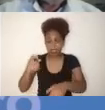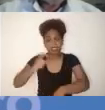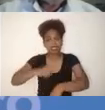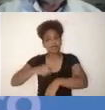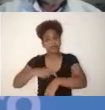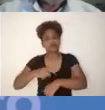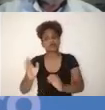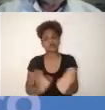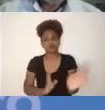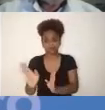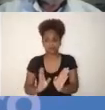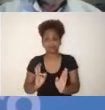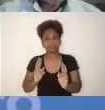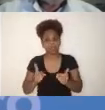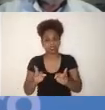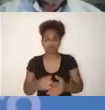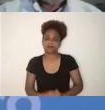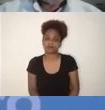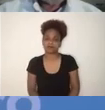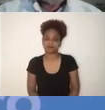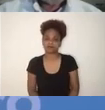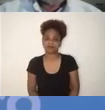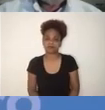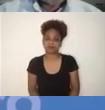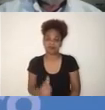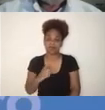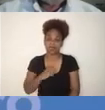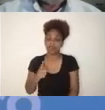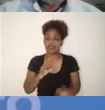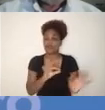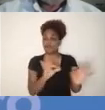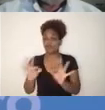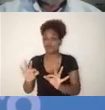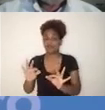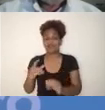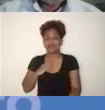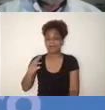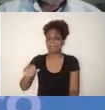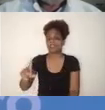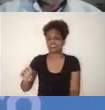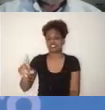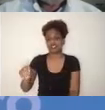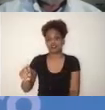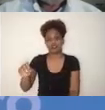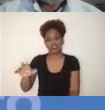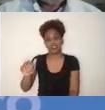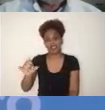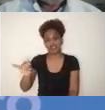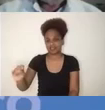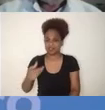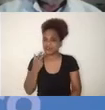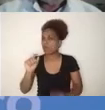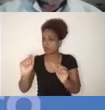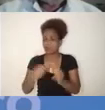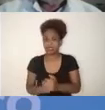the great Brazilian writer, Machado de Assis, it's the occasion that makes the revolution. I wish you